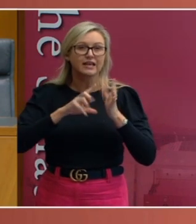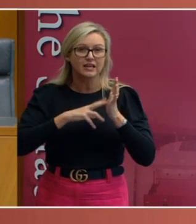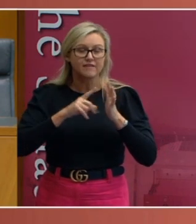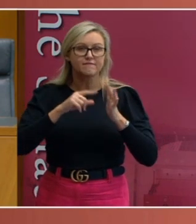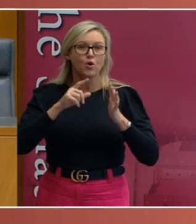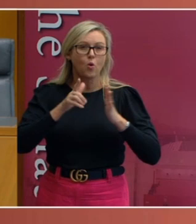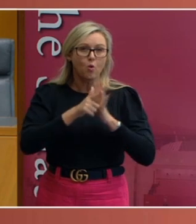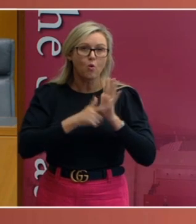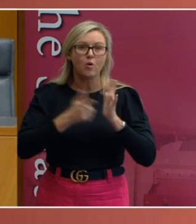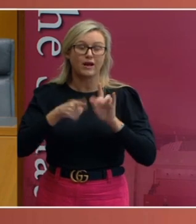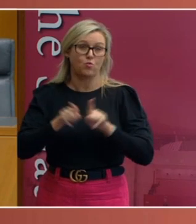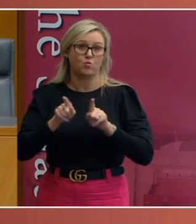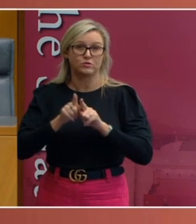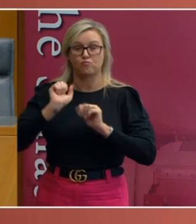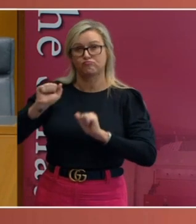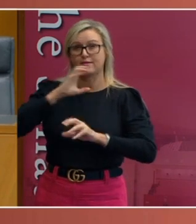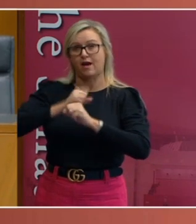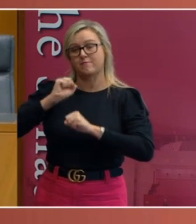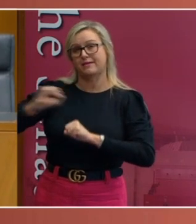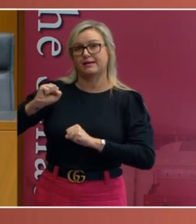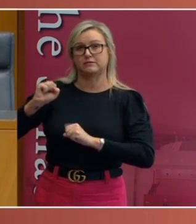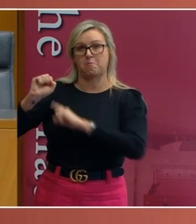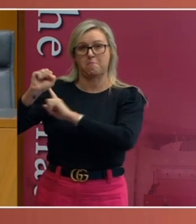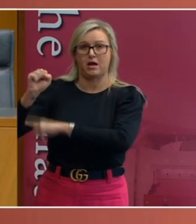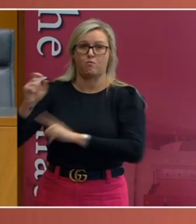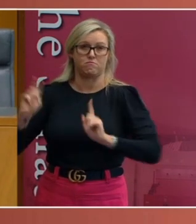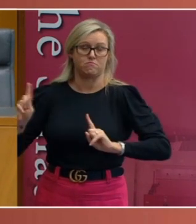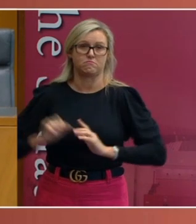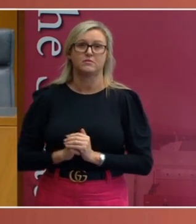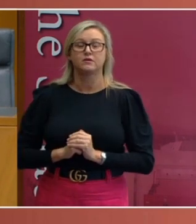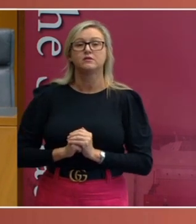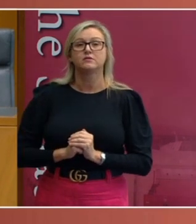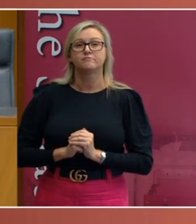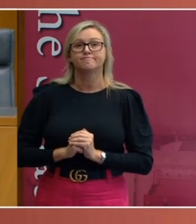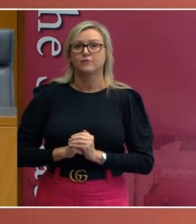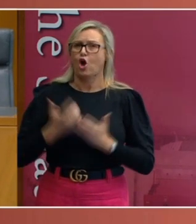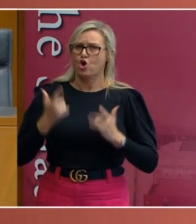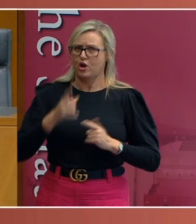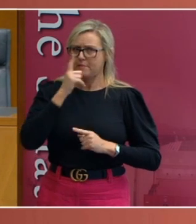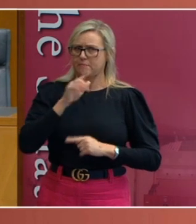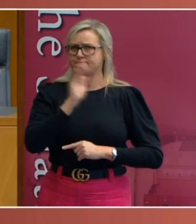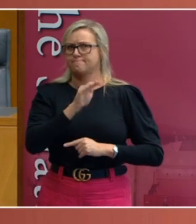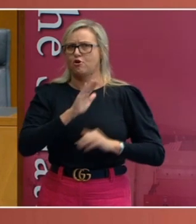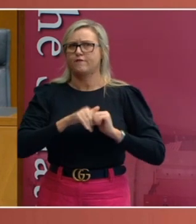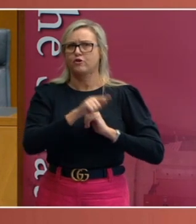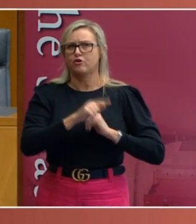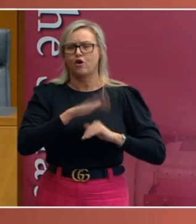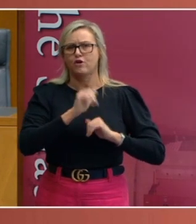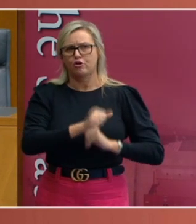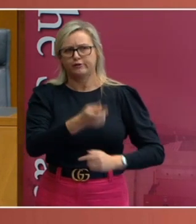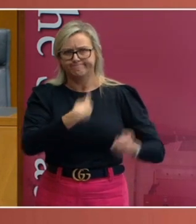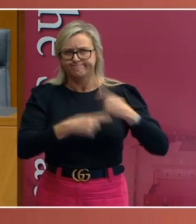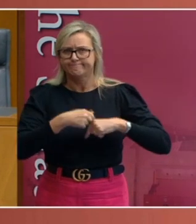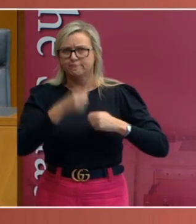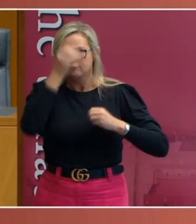powers of the Crown. She's much sought out in these roles because of the depth of her expertise and the clarity of her